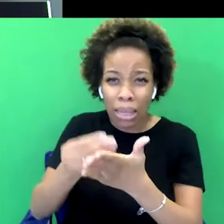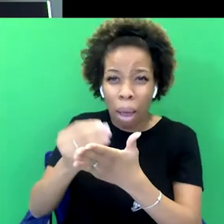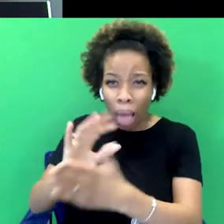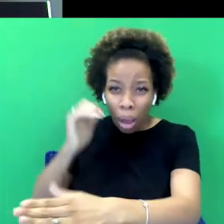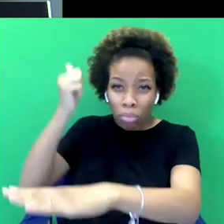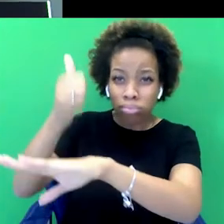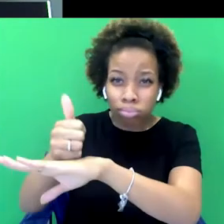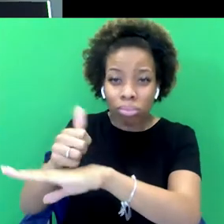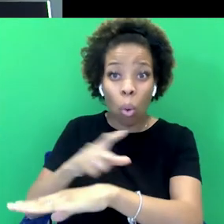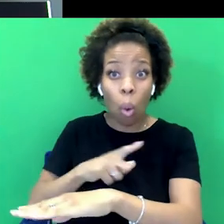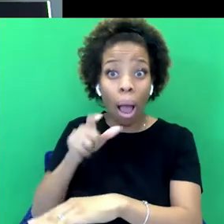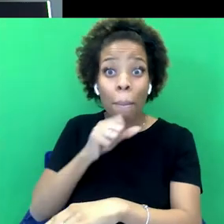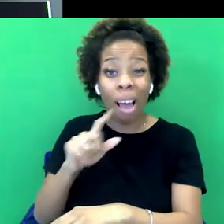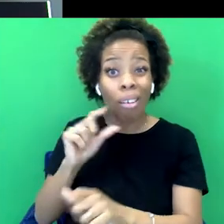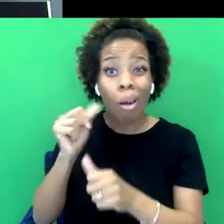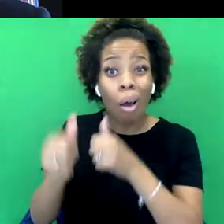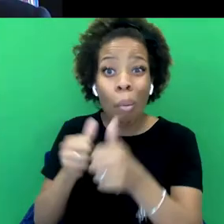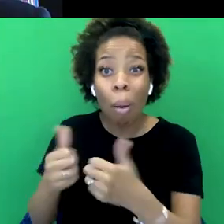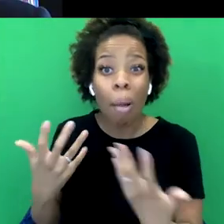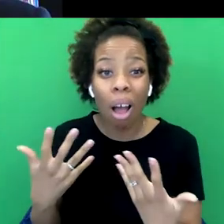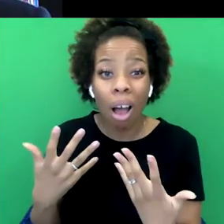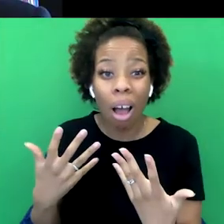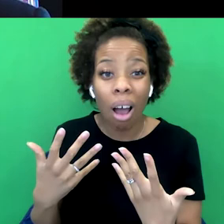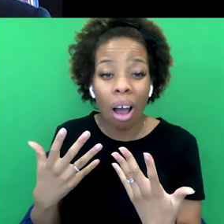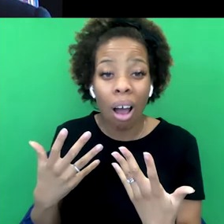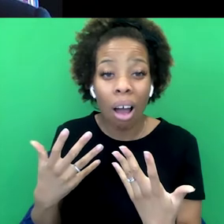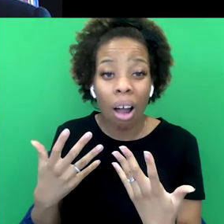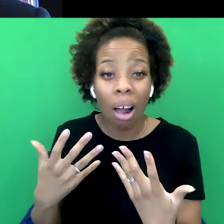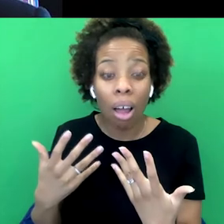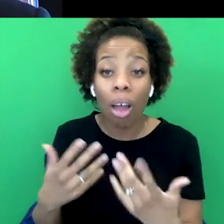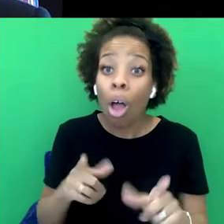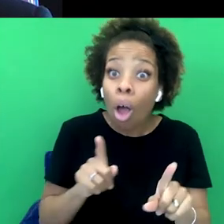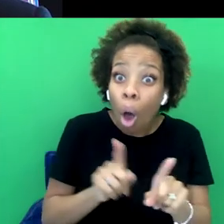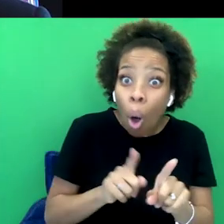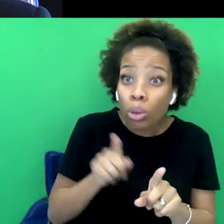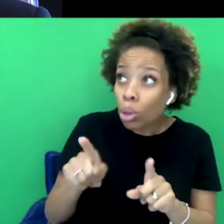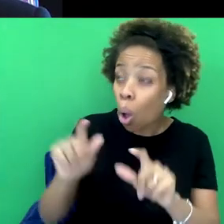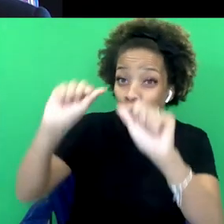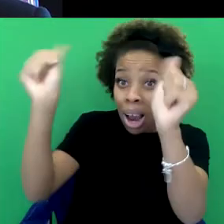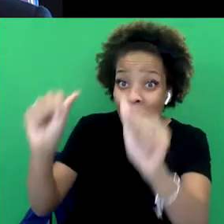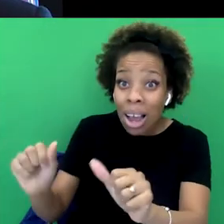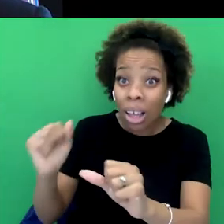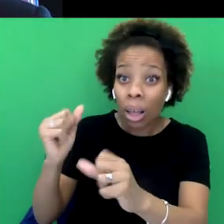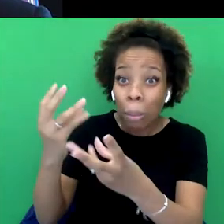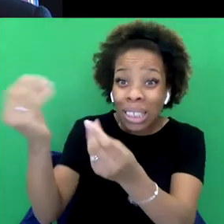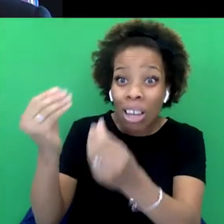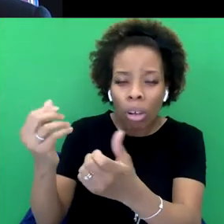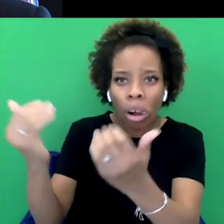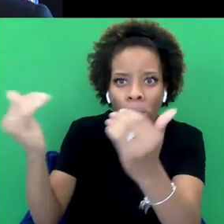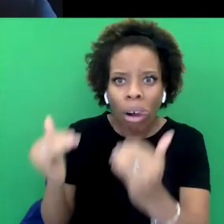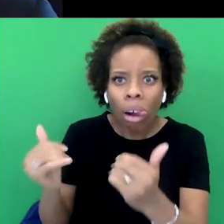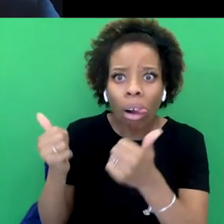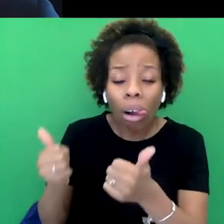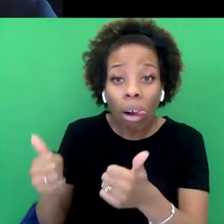popular man. And it's why it's a relatively cheap statue in terms of the material that it's made of. Oh, is that right? I didn't know that. Yeah. But then, you know,